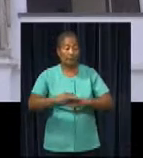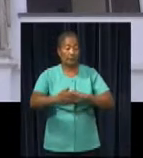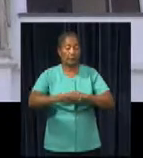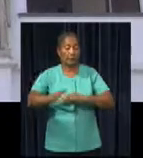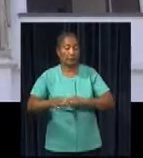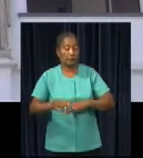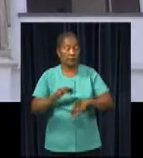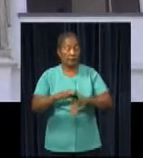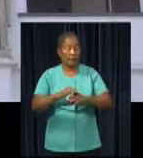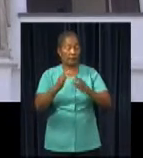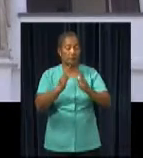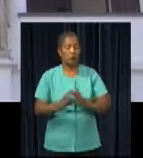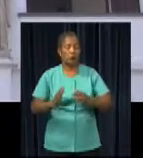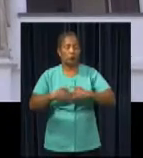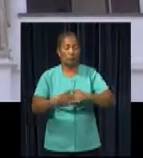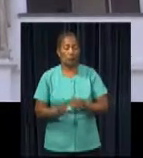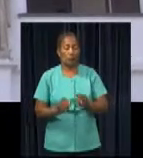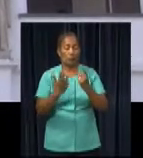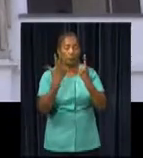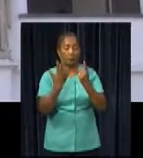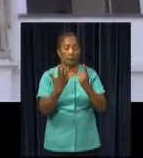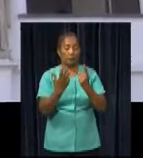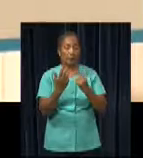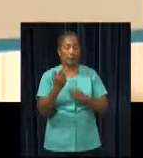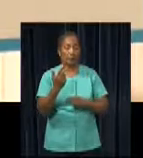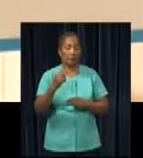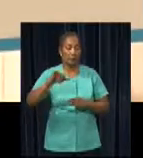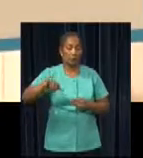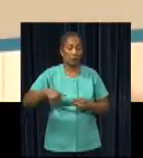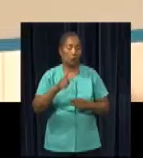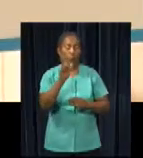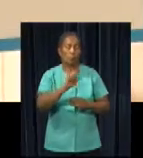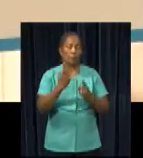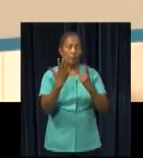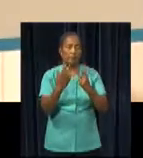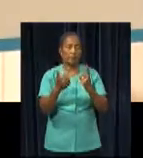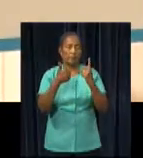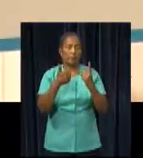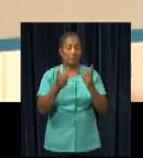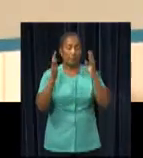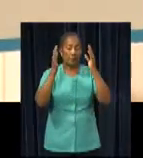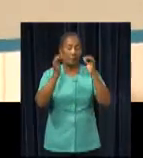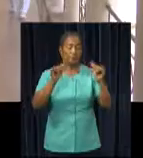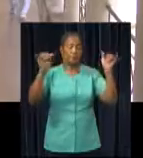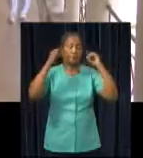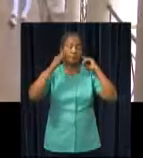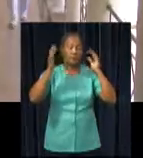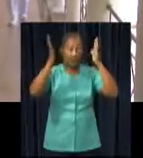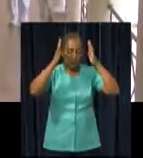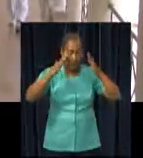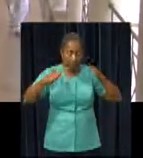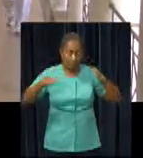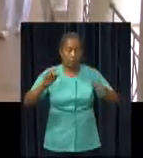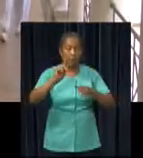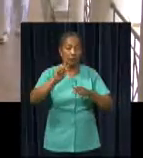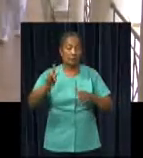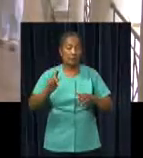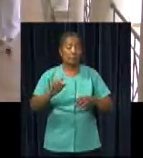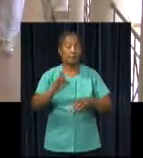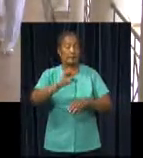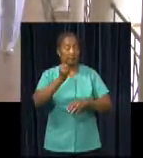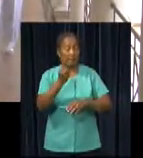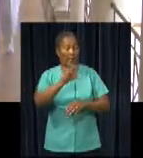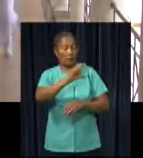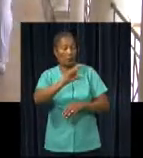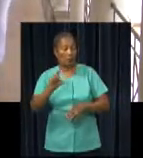relief. The hospital was opened on the 19th of July, 1916, the first day of the Holy Vincent de Paul, after